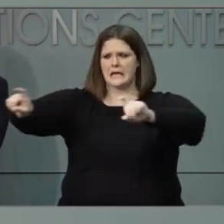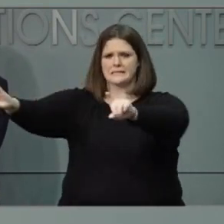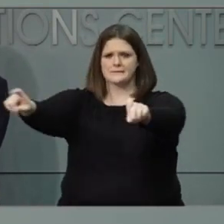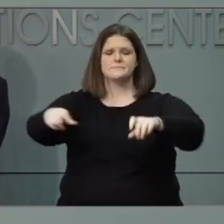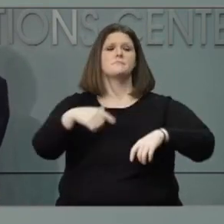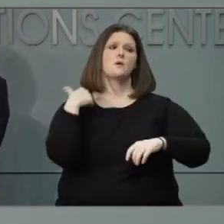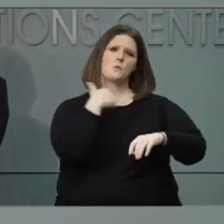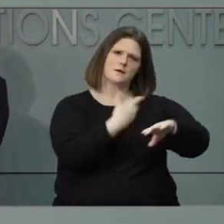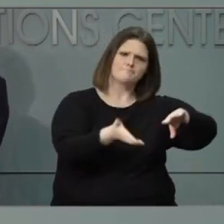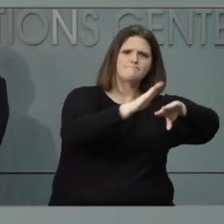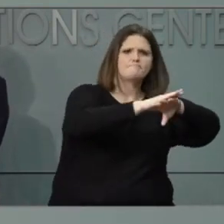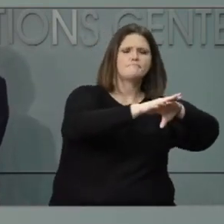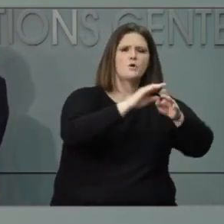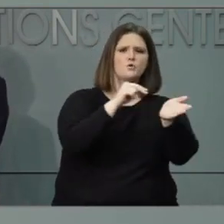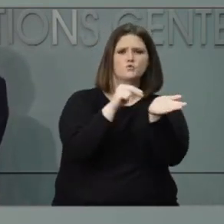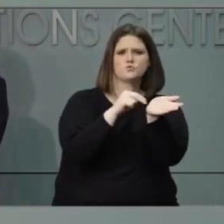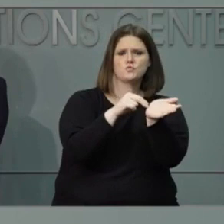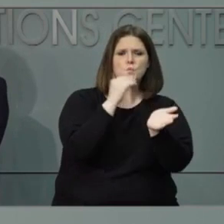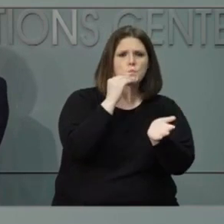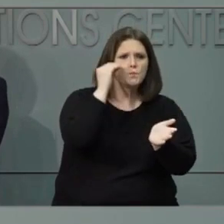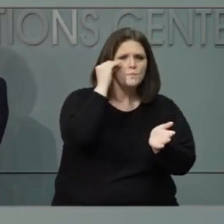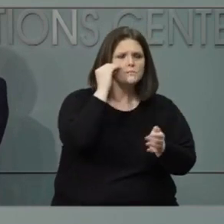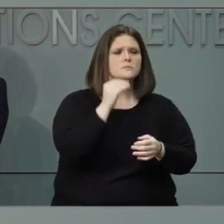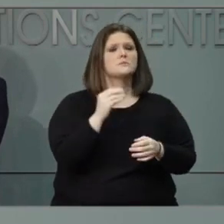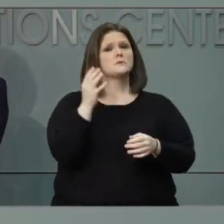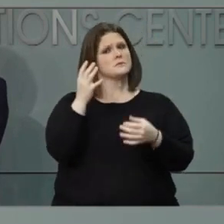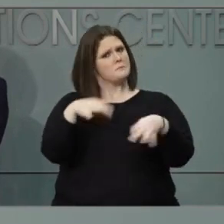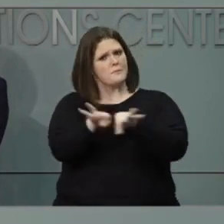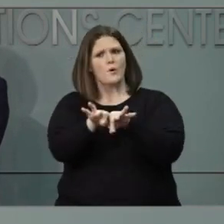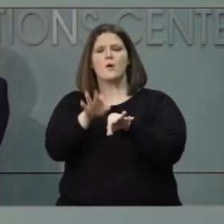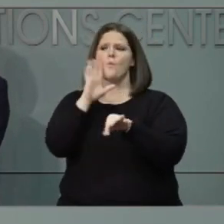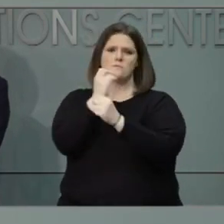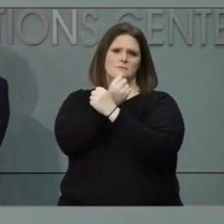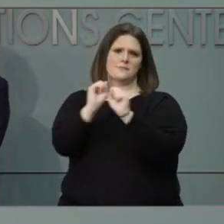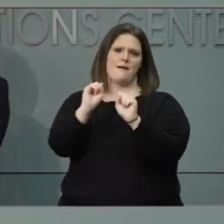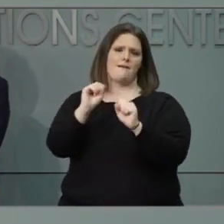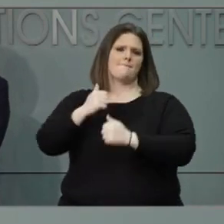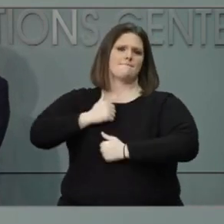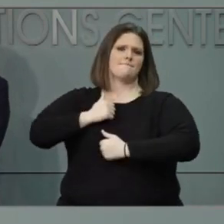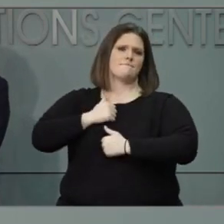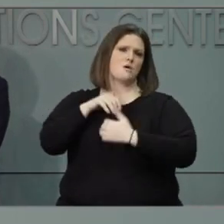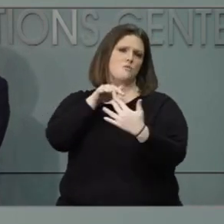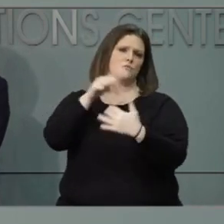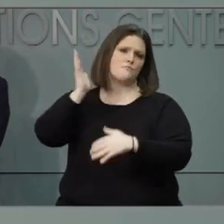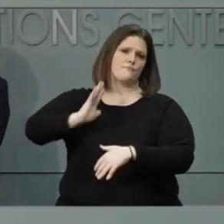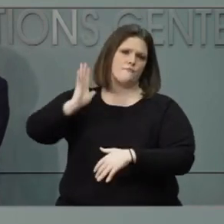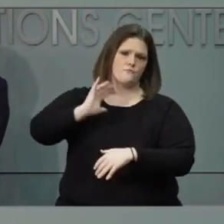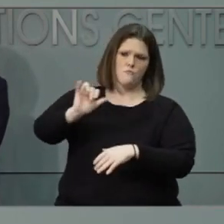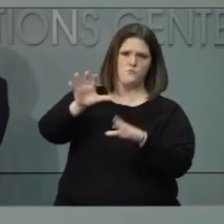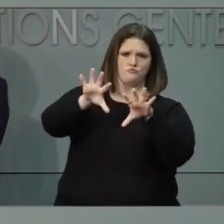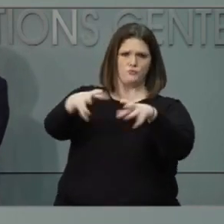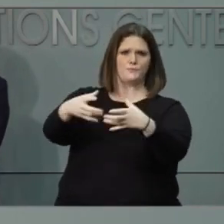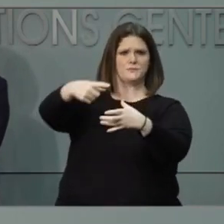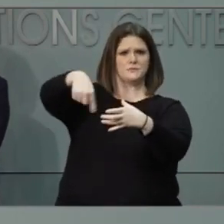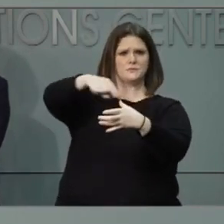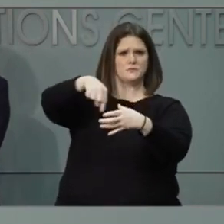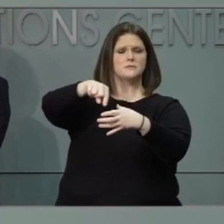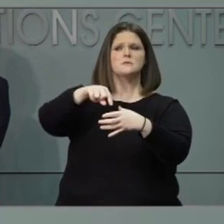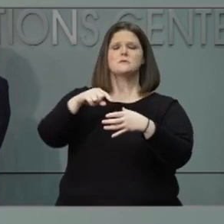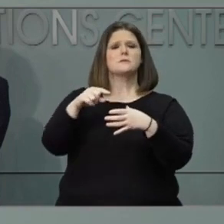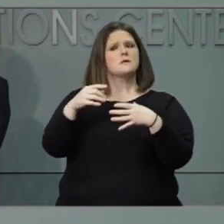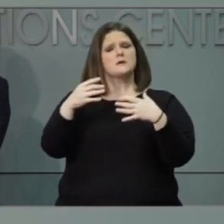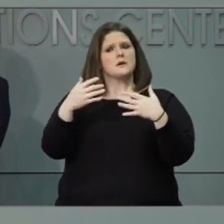critical to save the lives of veterans. It's important to hold anyone accountable